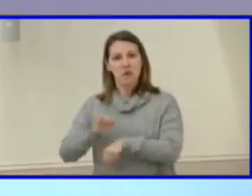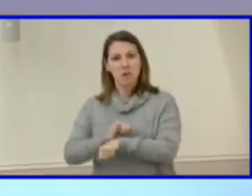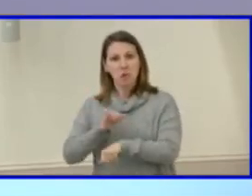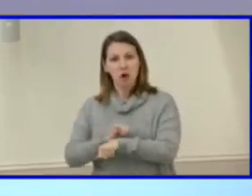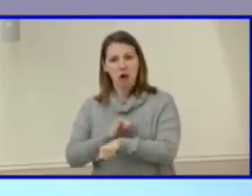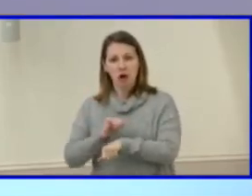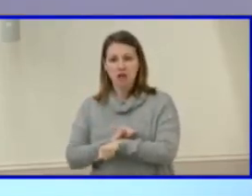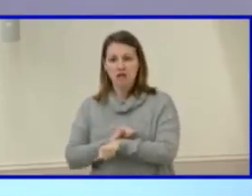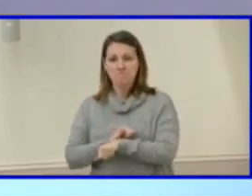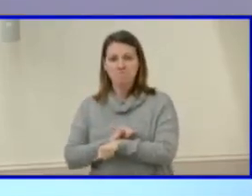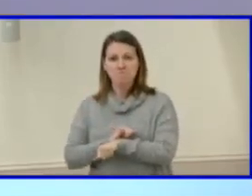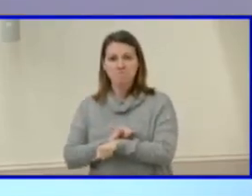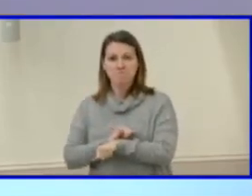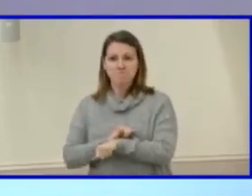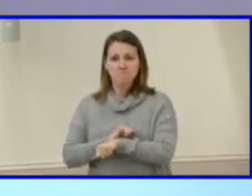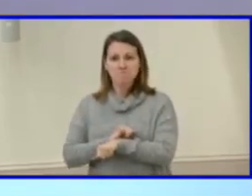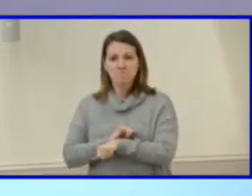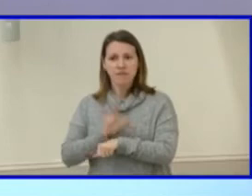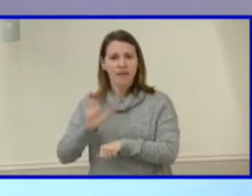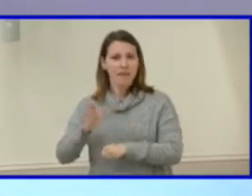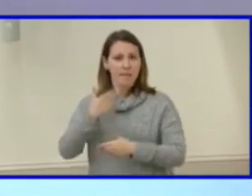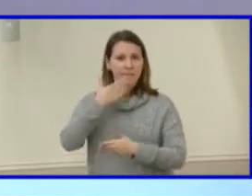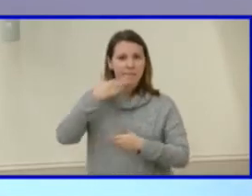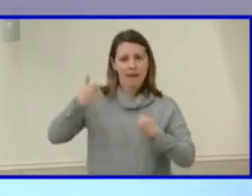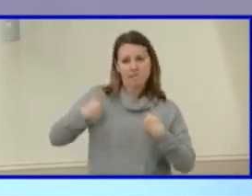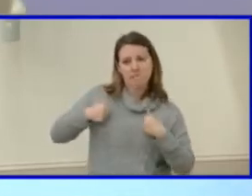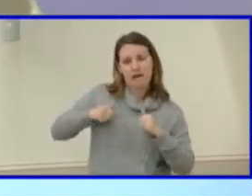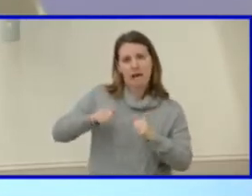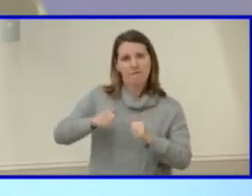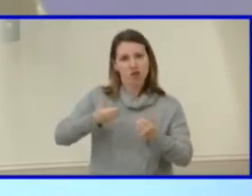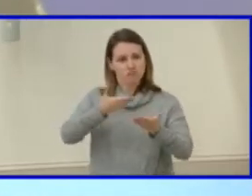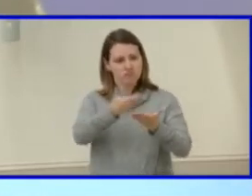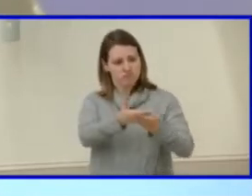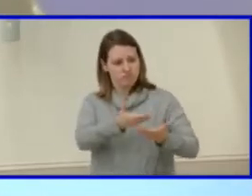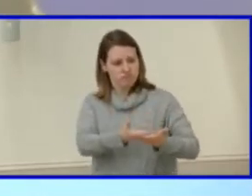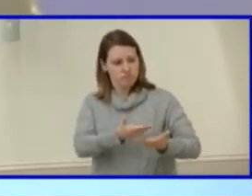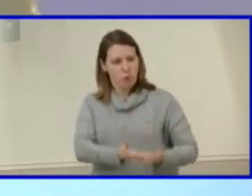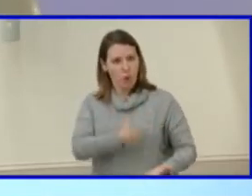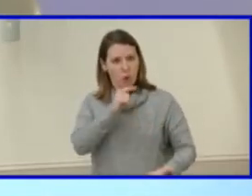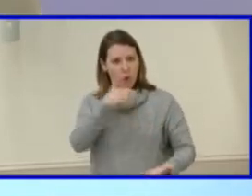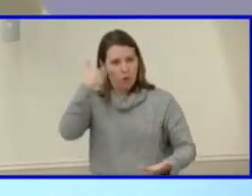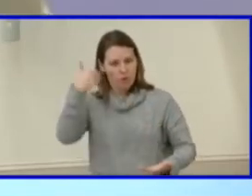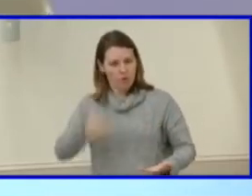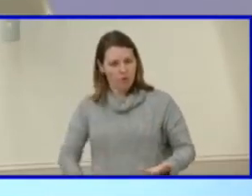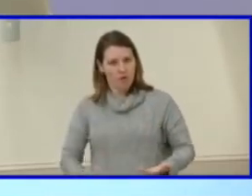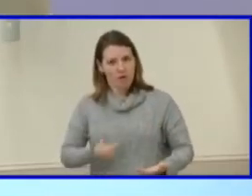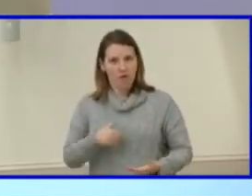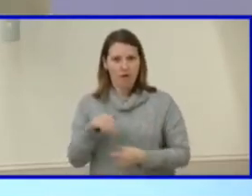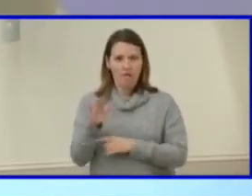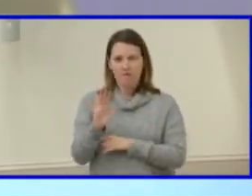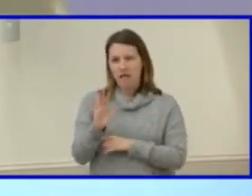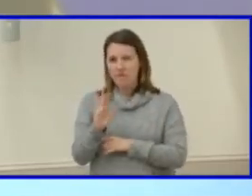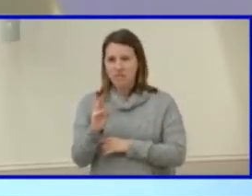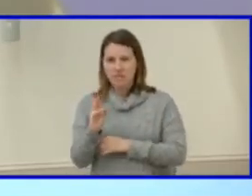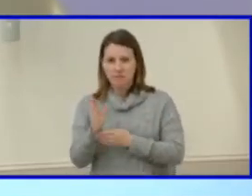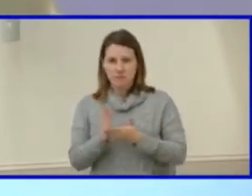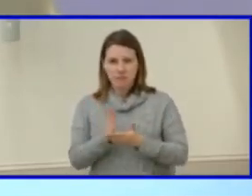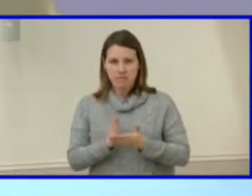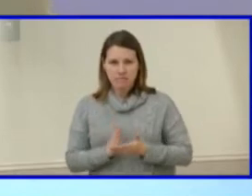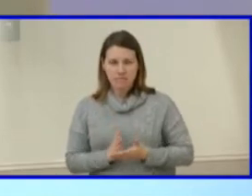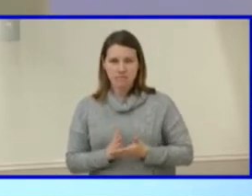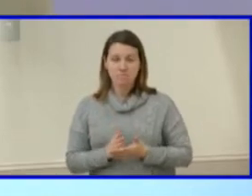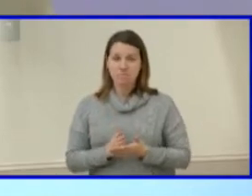their best effort to represent themselves in the way that they choose. And we have five or six